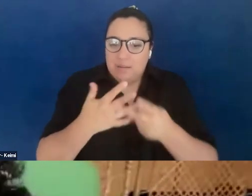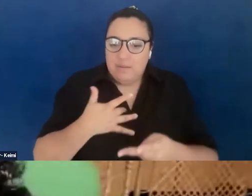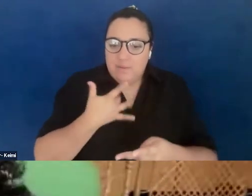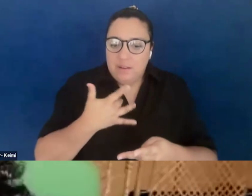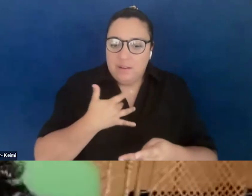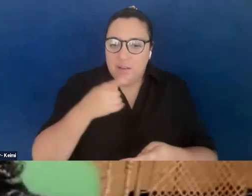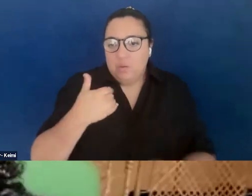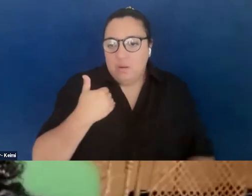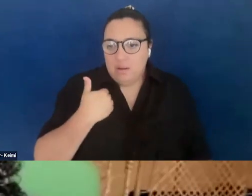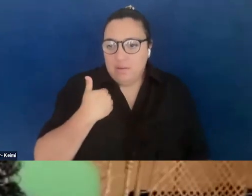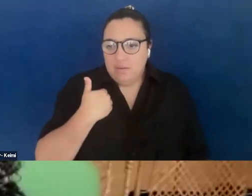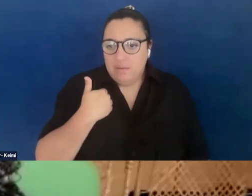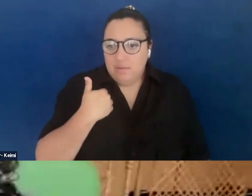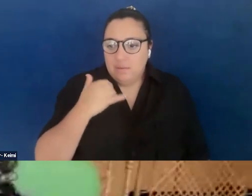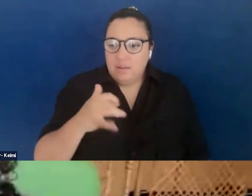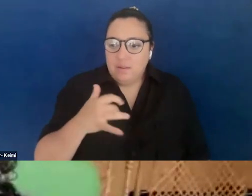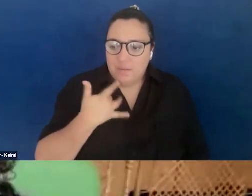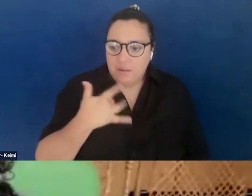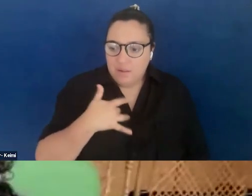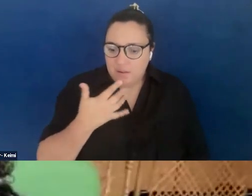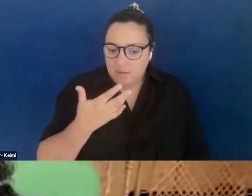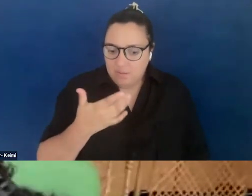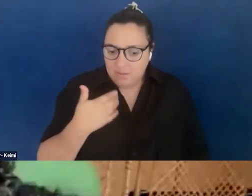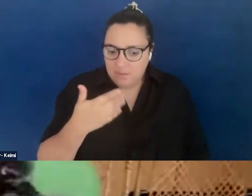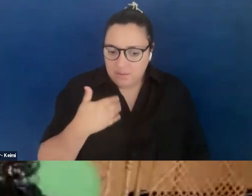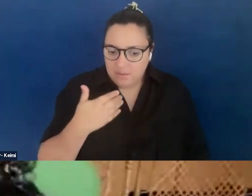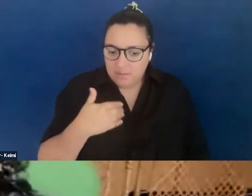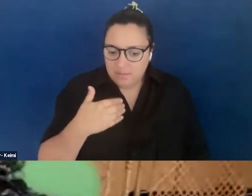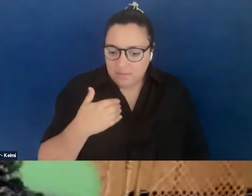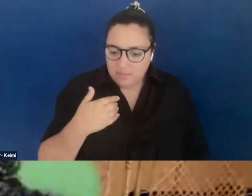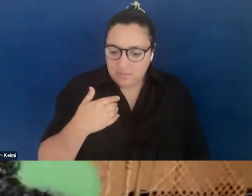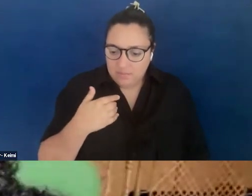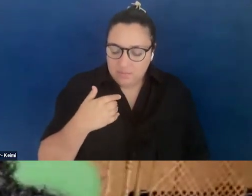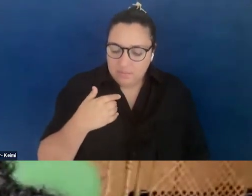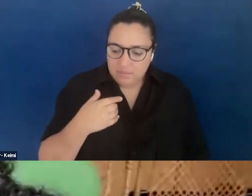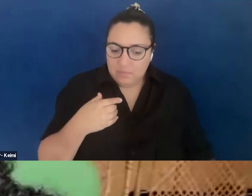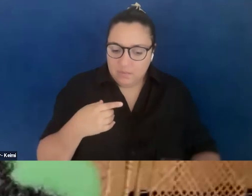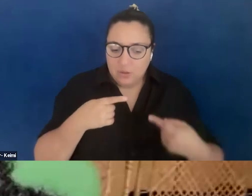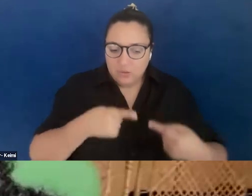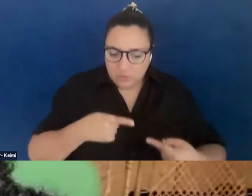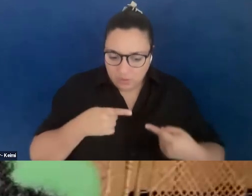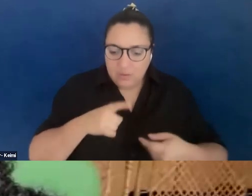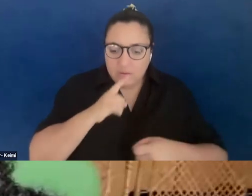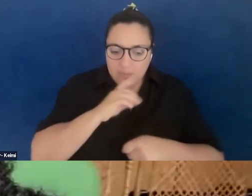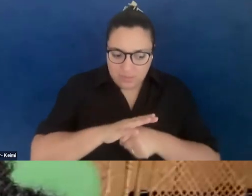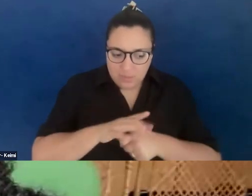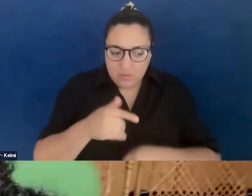you have, the sense of struggle and commitment that you have, um,